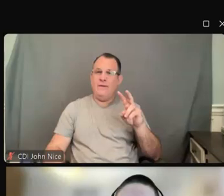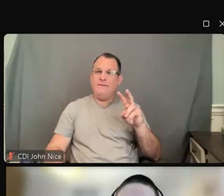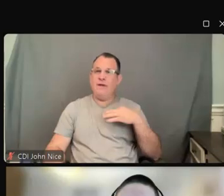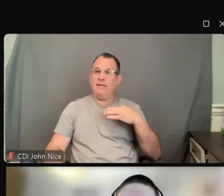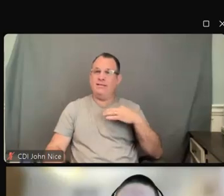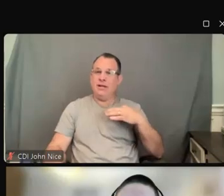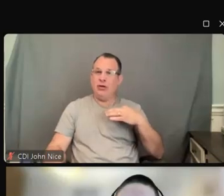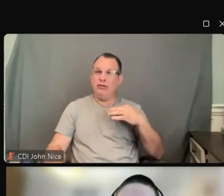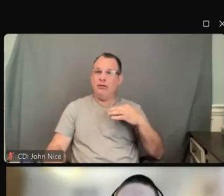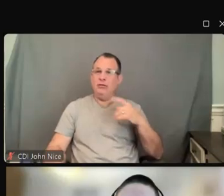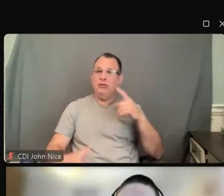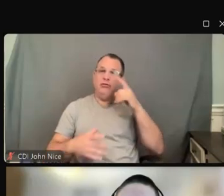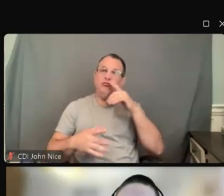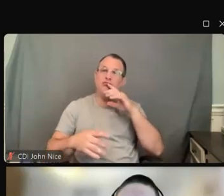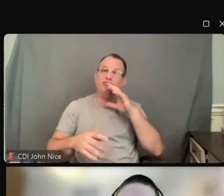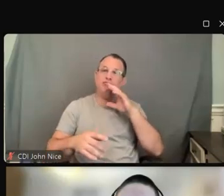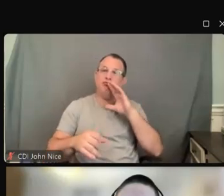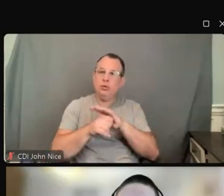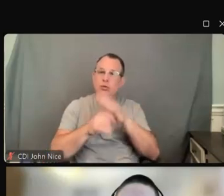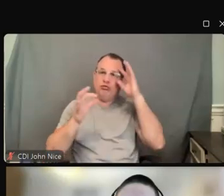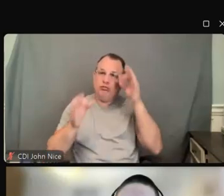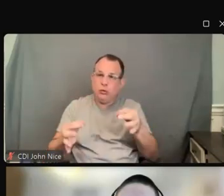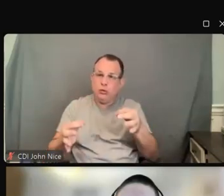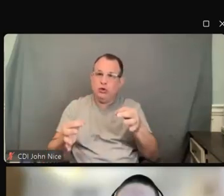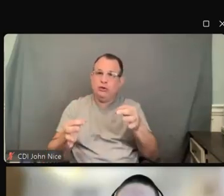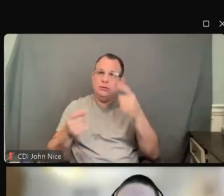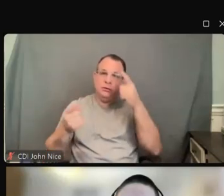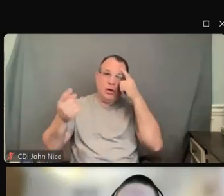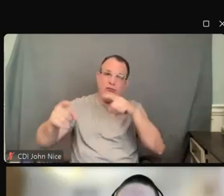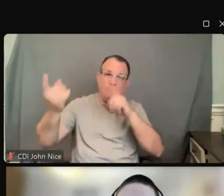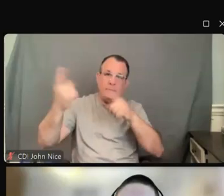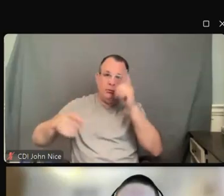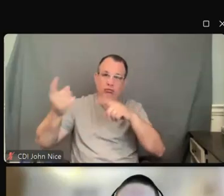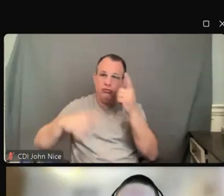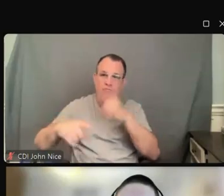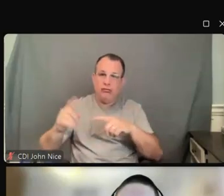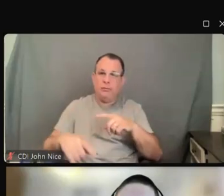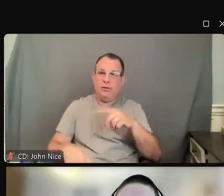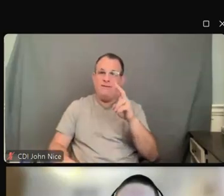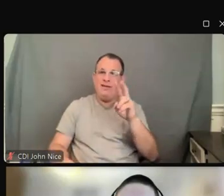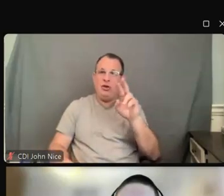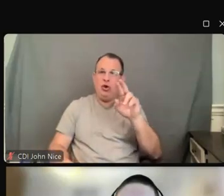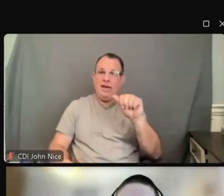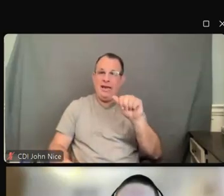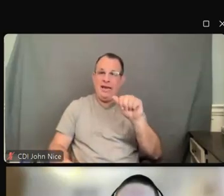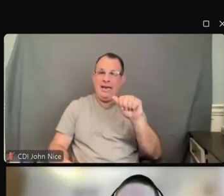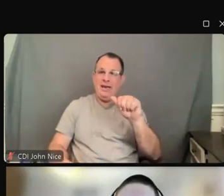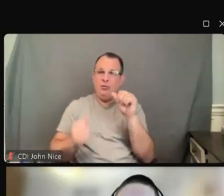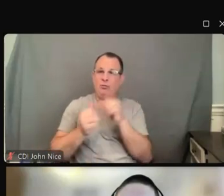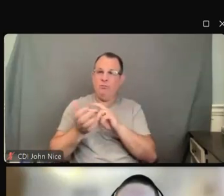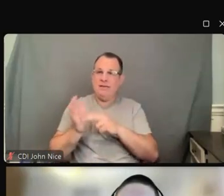different things such as performing communication assessment, at patient intake,